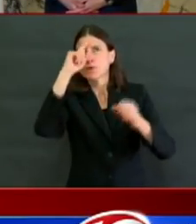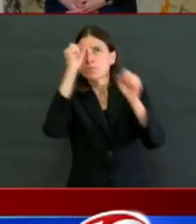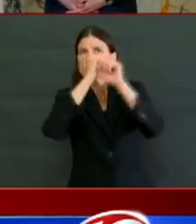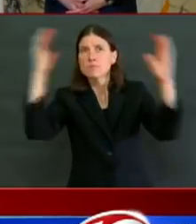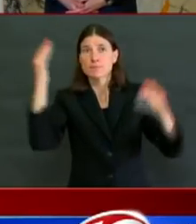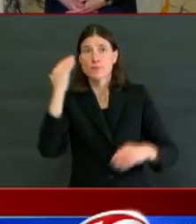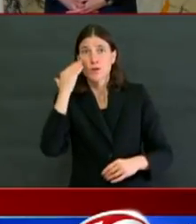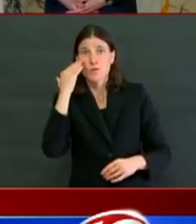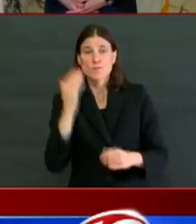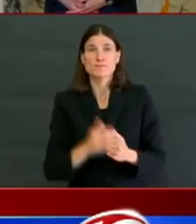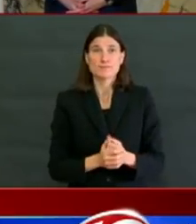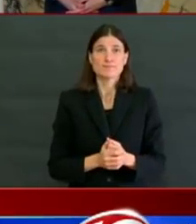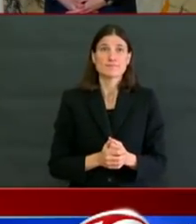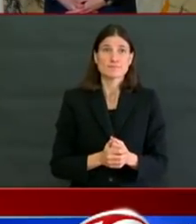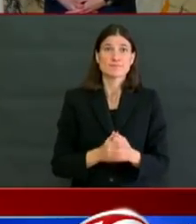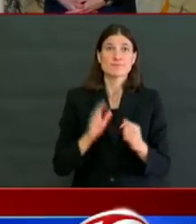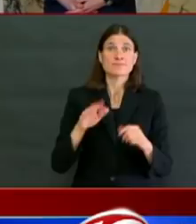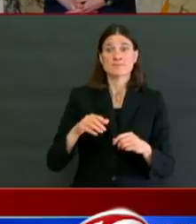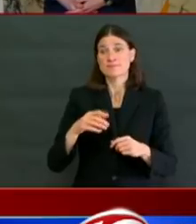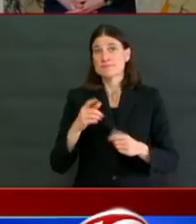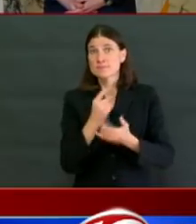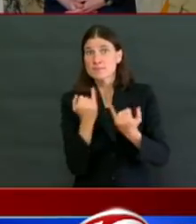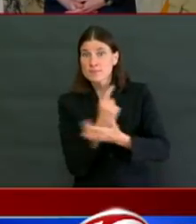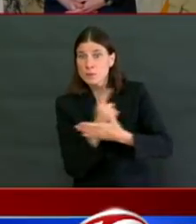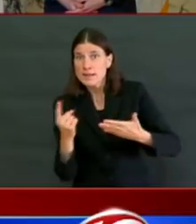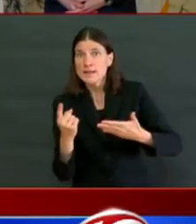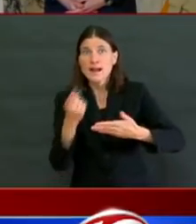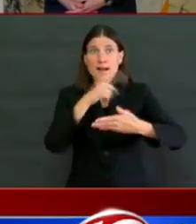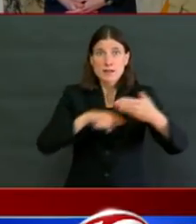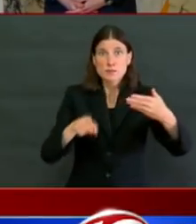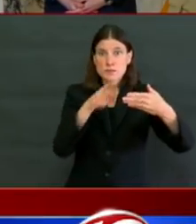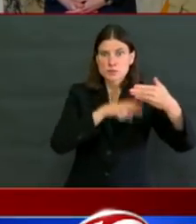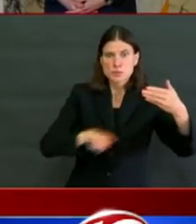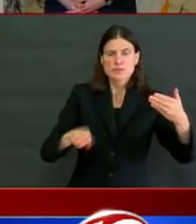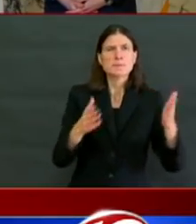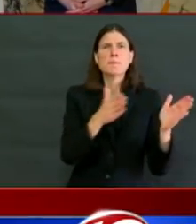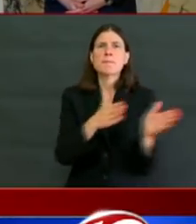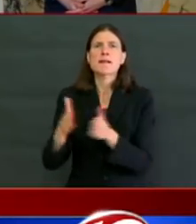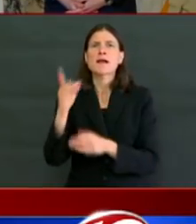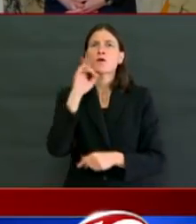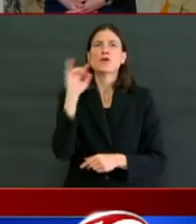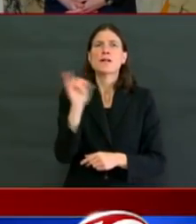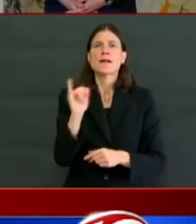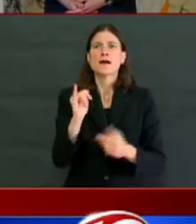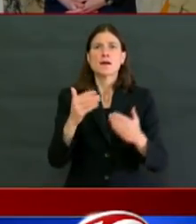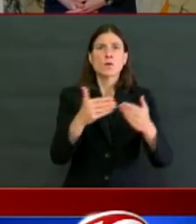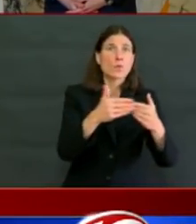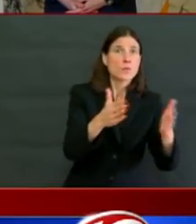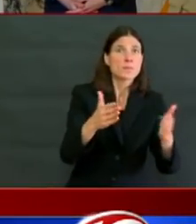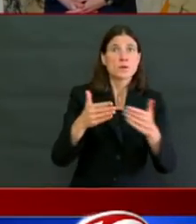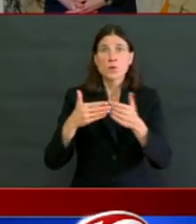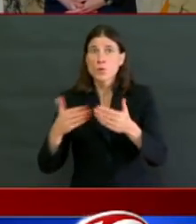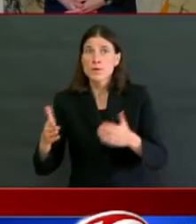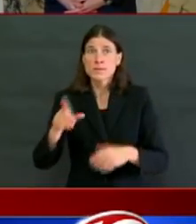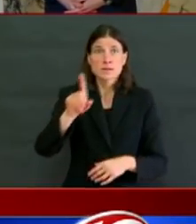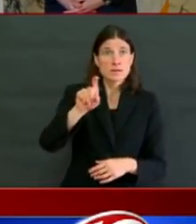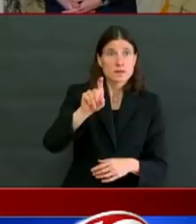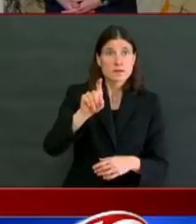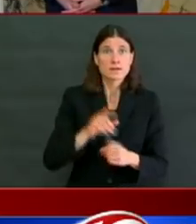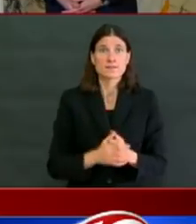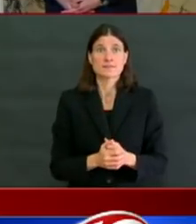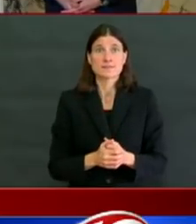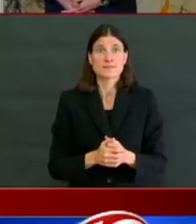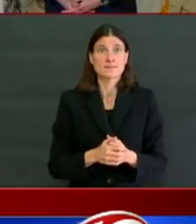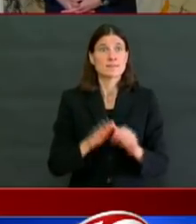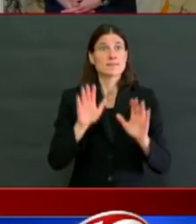the next couple of weeks. So as a reminder, I have a stay-at-home executive order in place